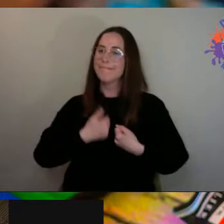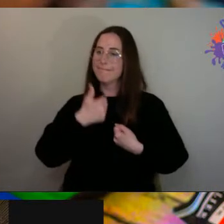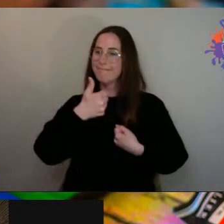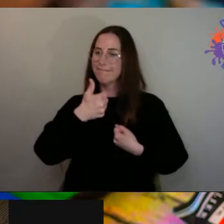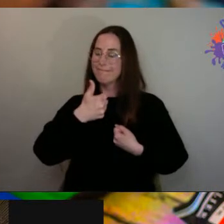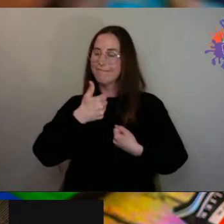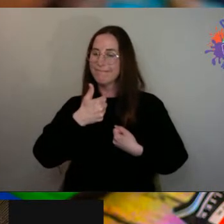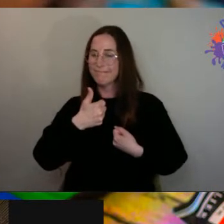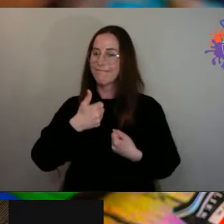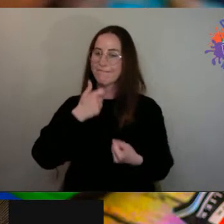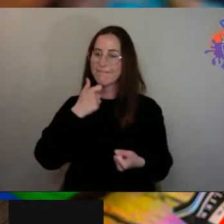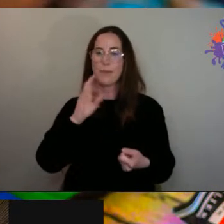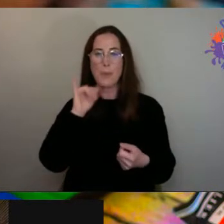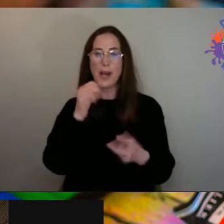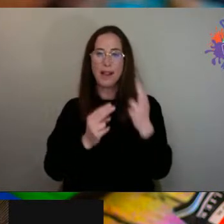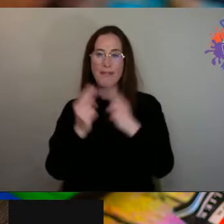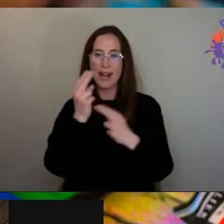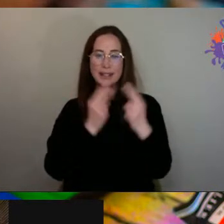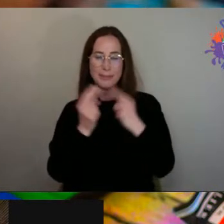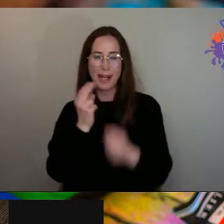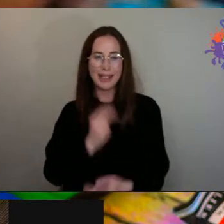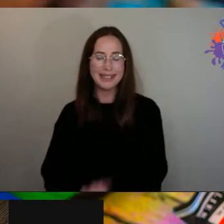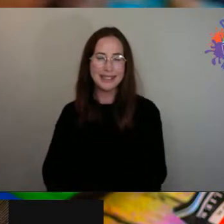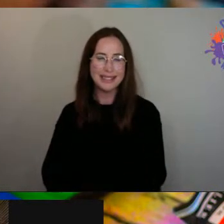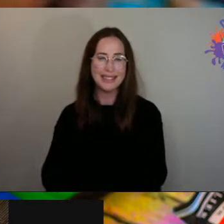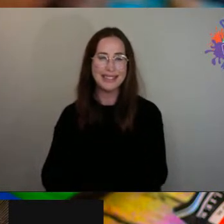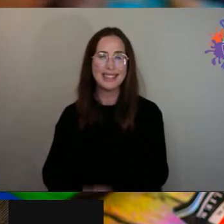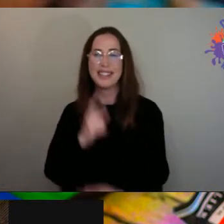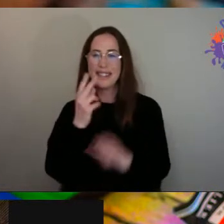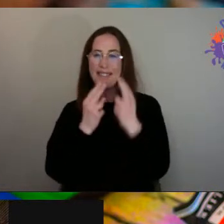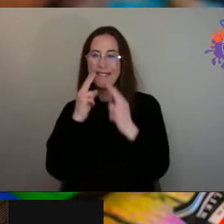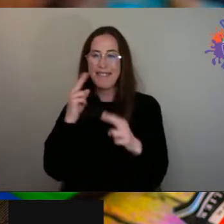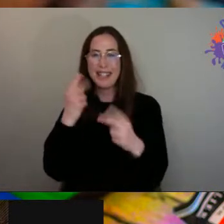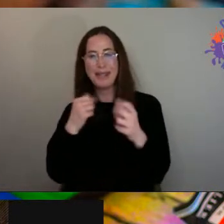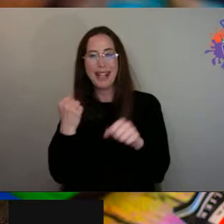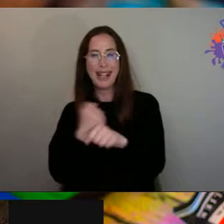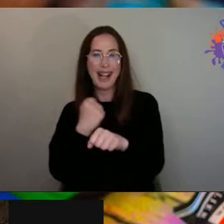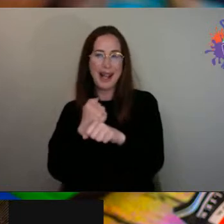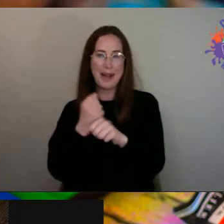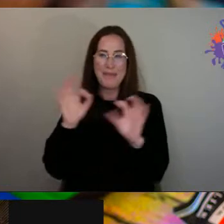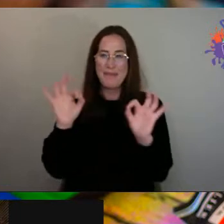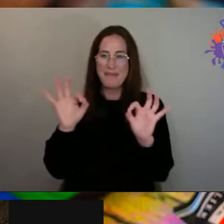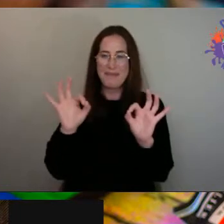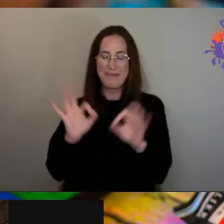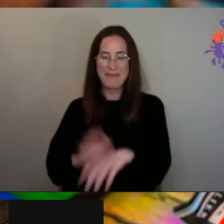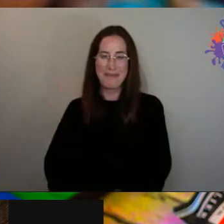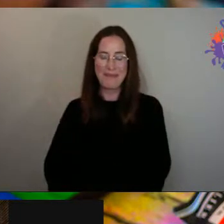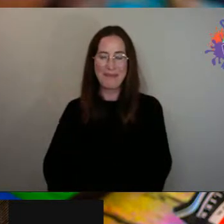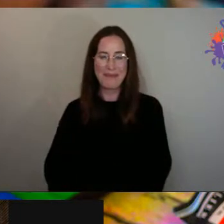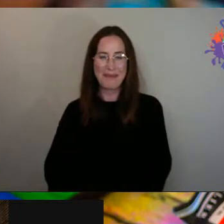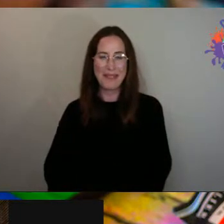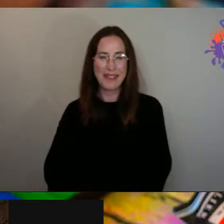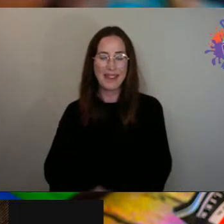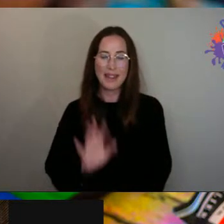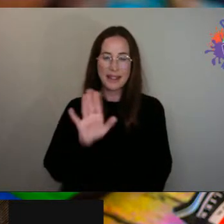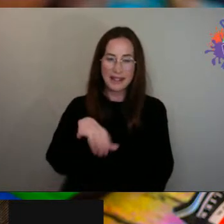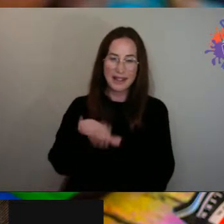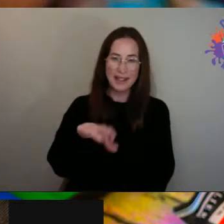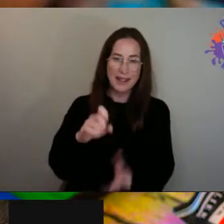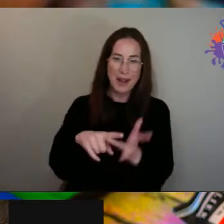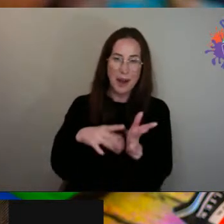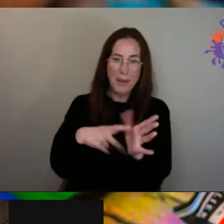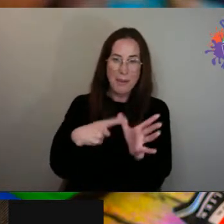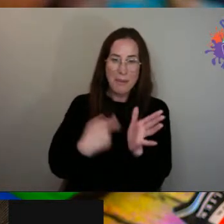I'll definitely come up with a face paint. Bring your face paint game. That would be epic. Yeah, that's fair. Cool. So, Omar, you